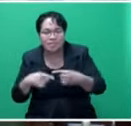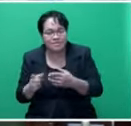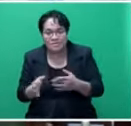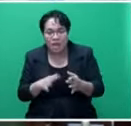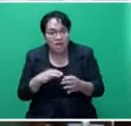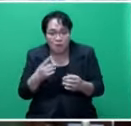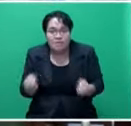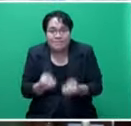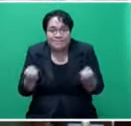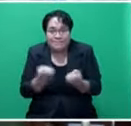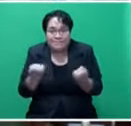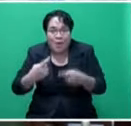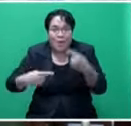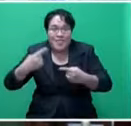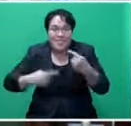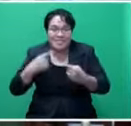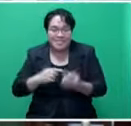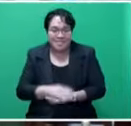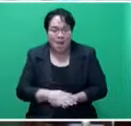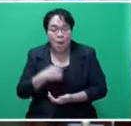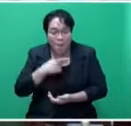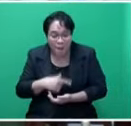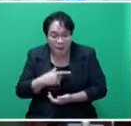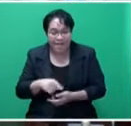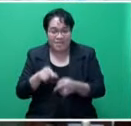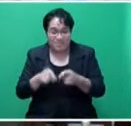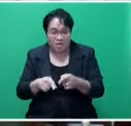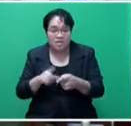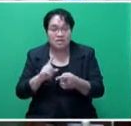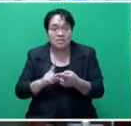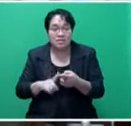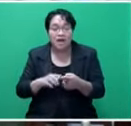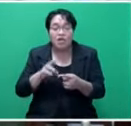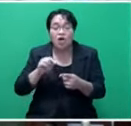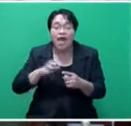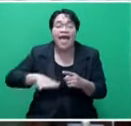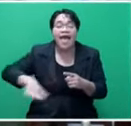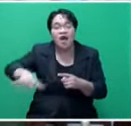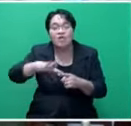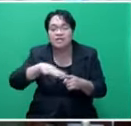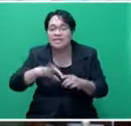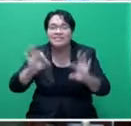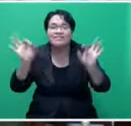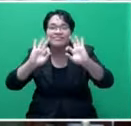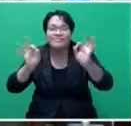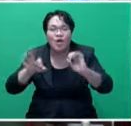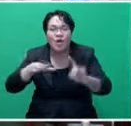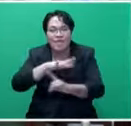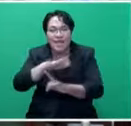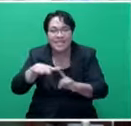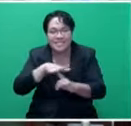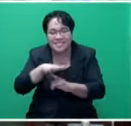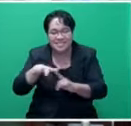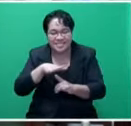it is enhancing competition because these are to do with the areas where there's no connectivity so